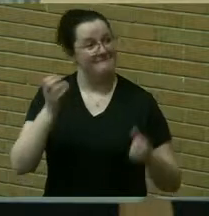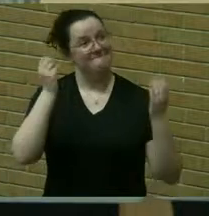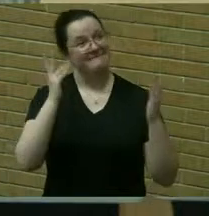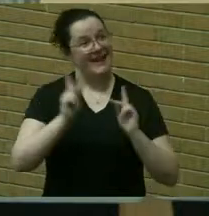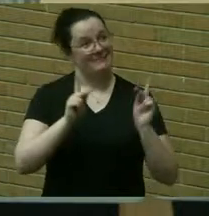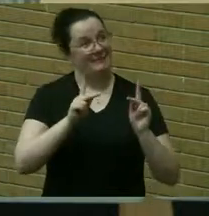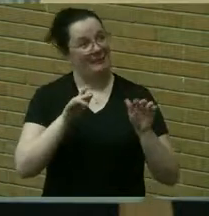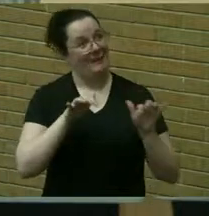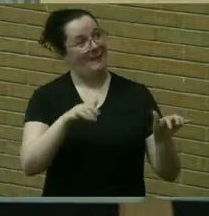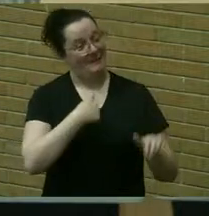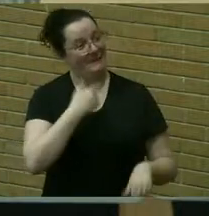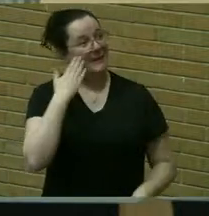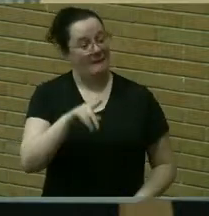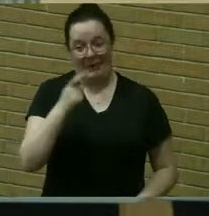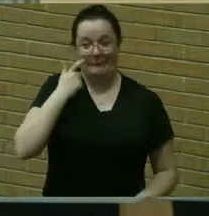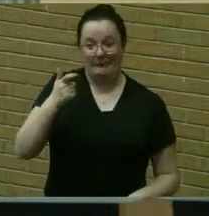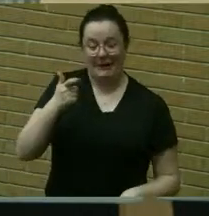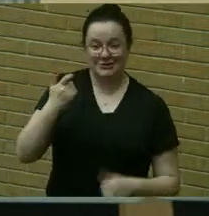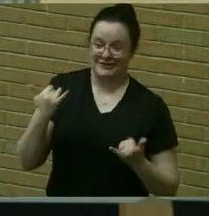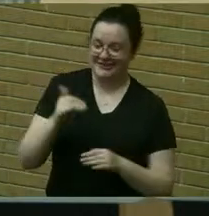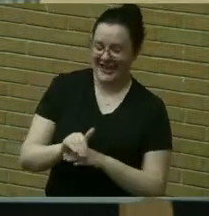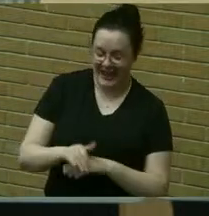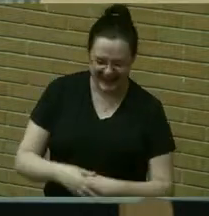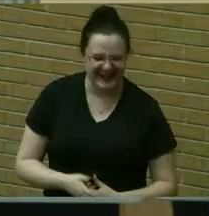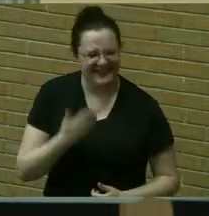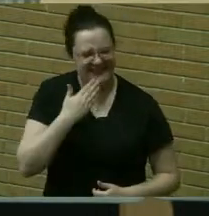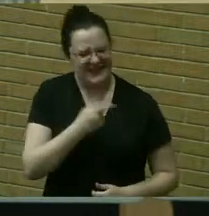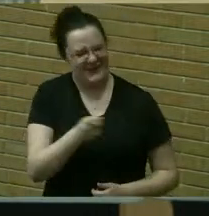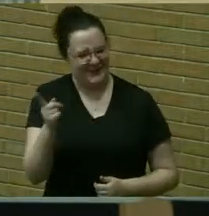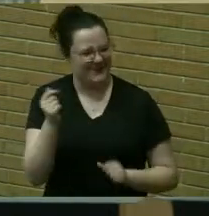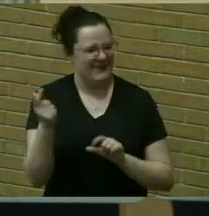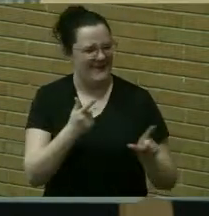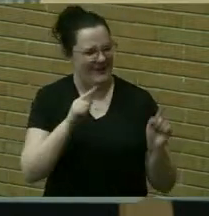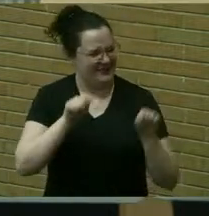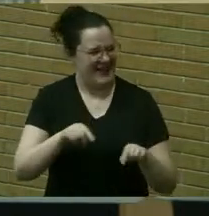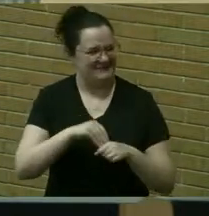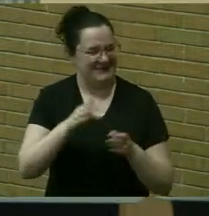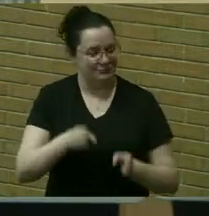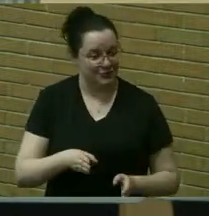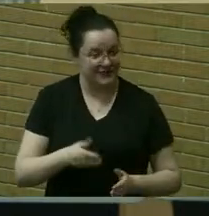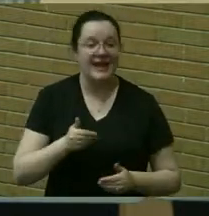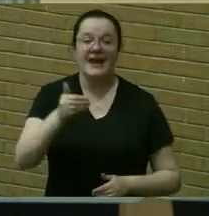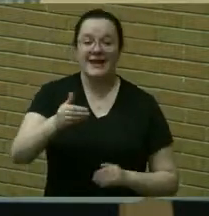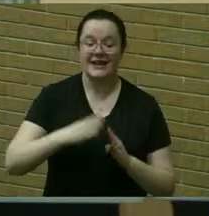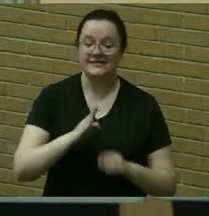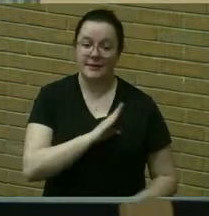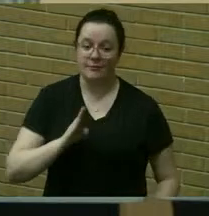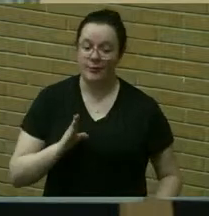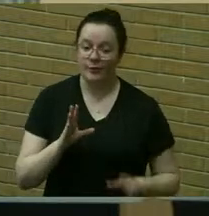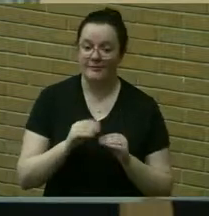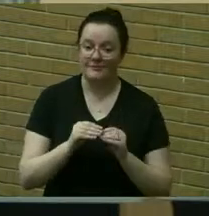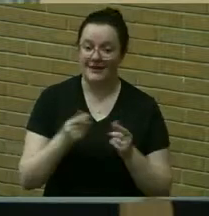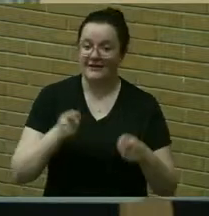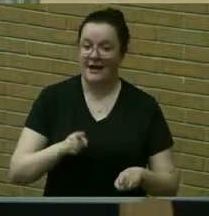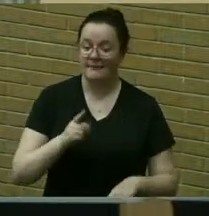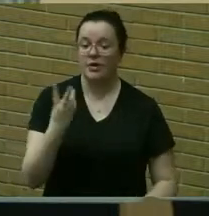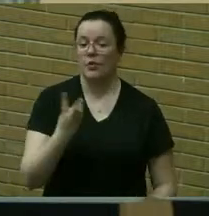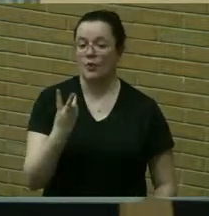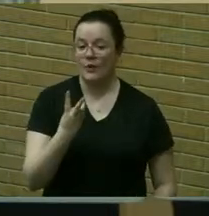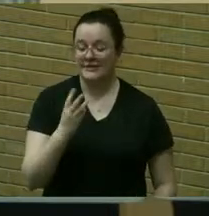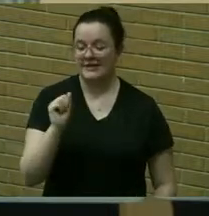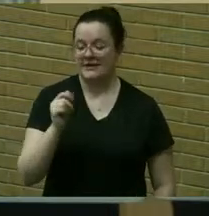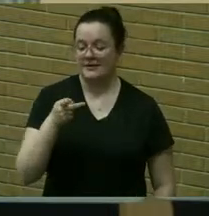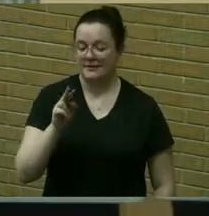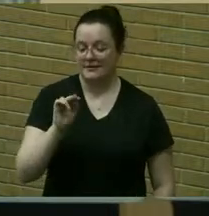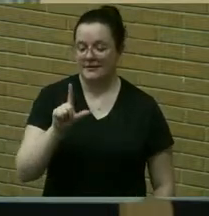tonight thank you to everybody that was here in person our next town board meeting will be um wednesday april